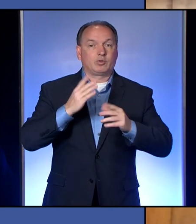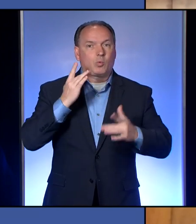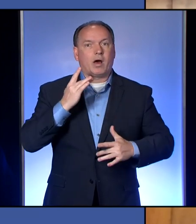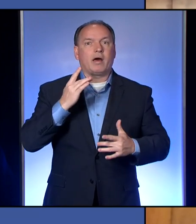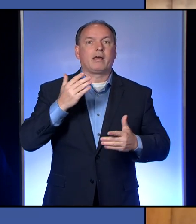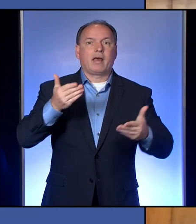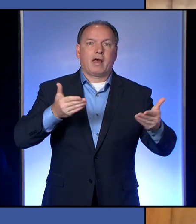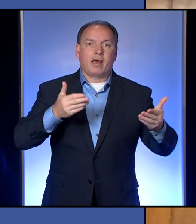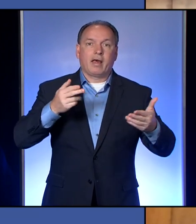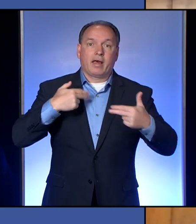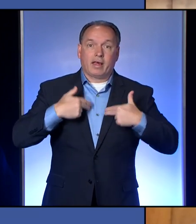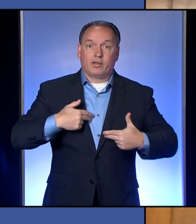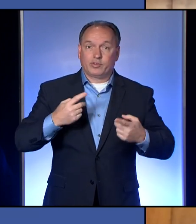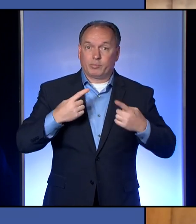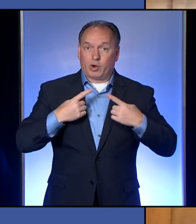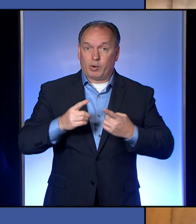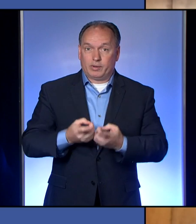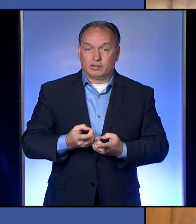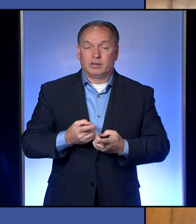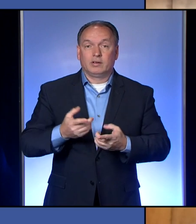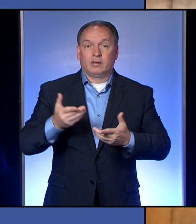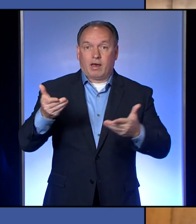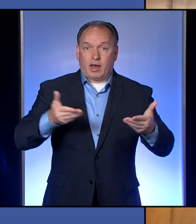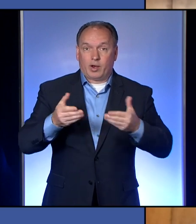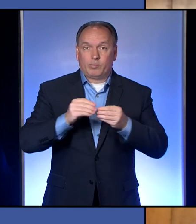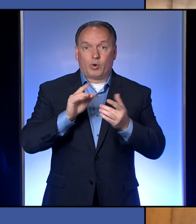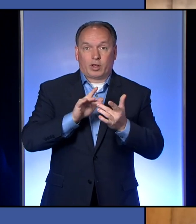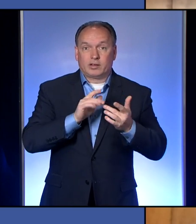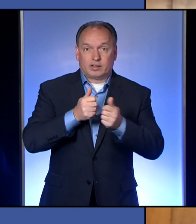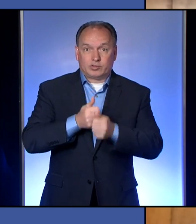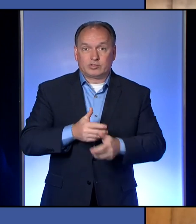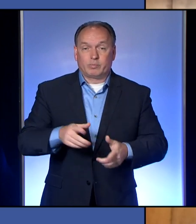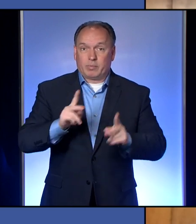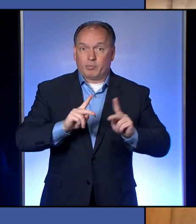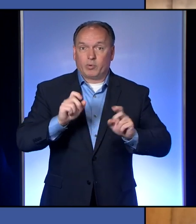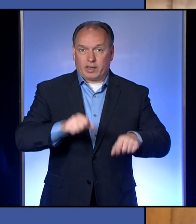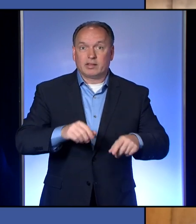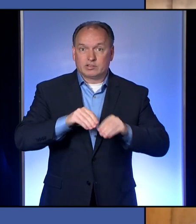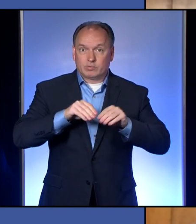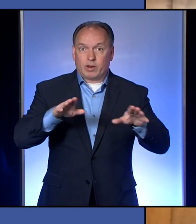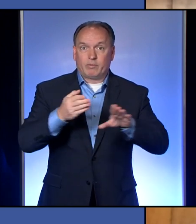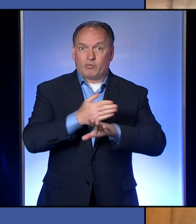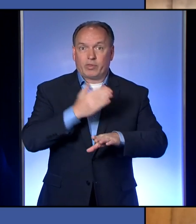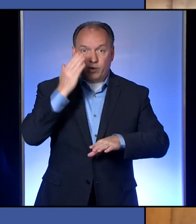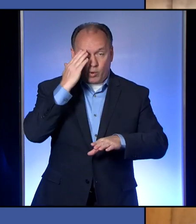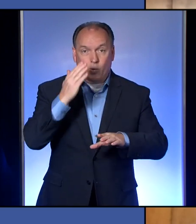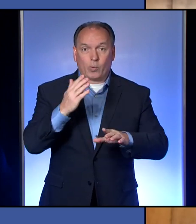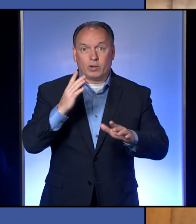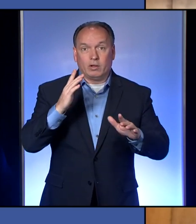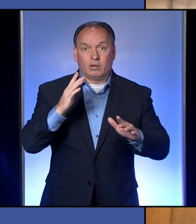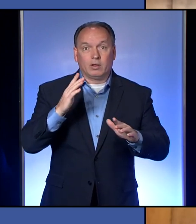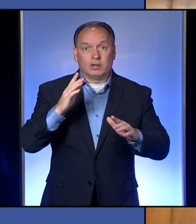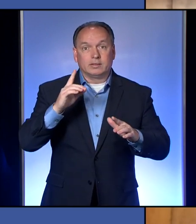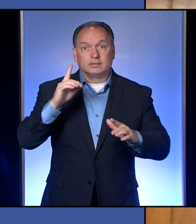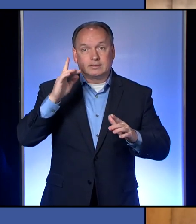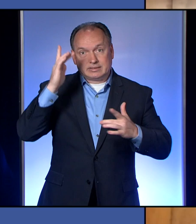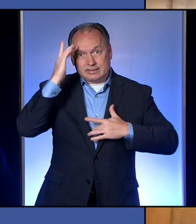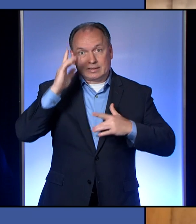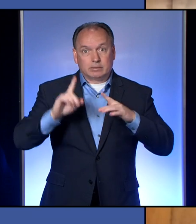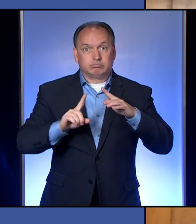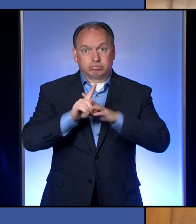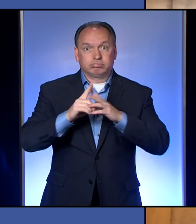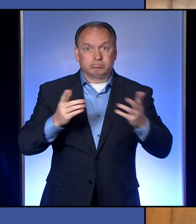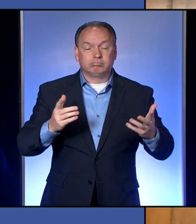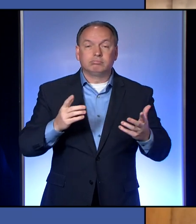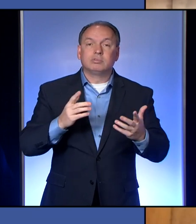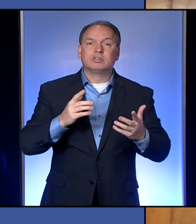more contact tracers. People can spread this before they really know they're sick. So the challenge in keeping it from spreading is to